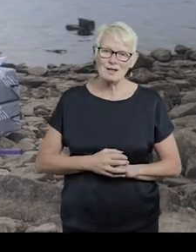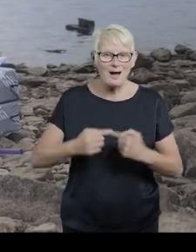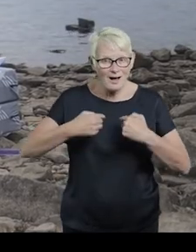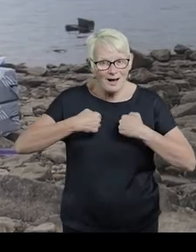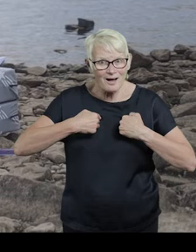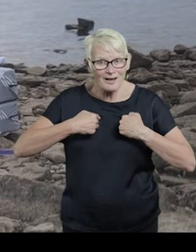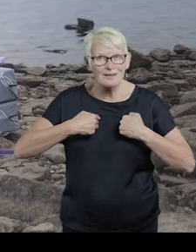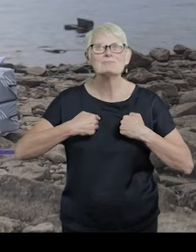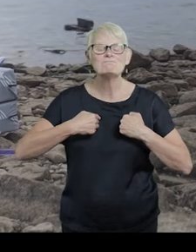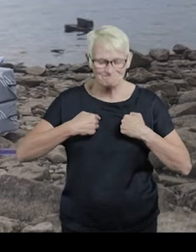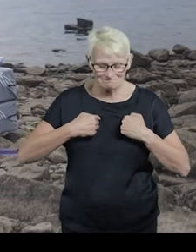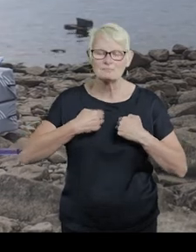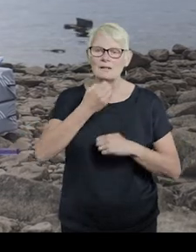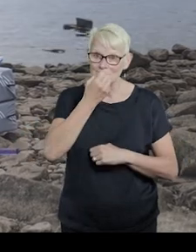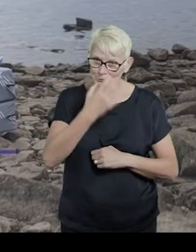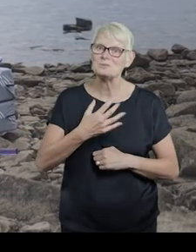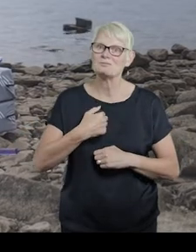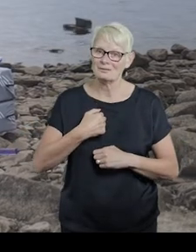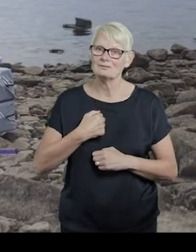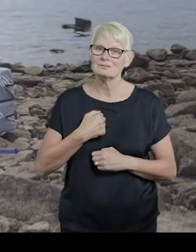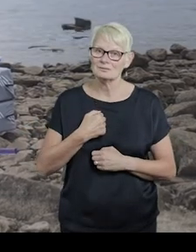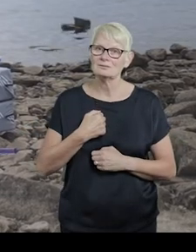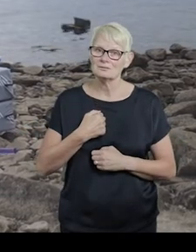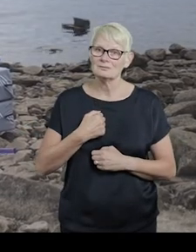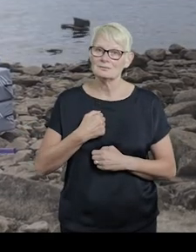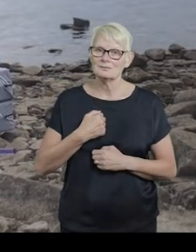beautiful. I am beautiful.